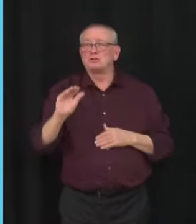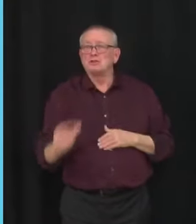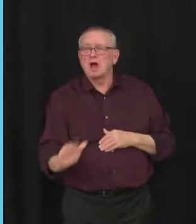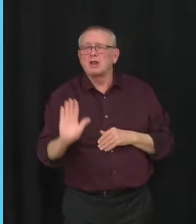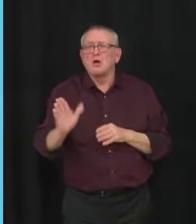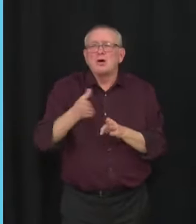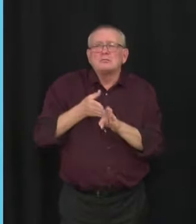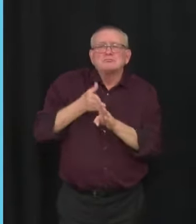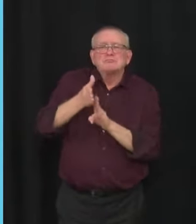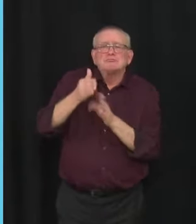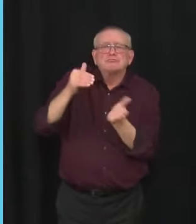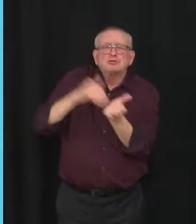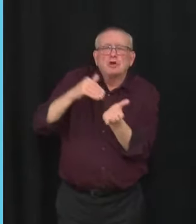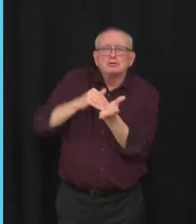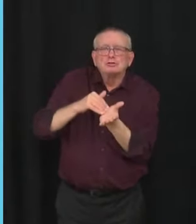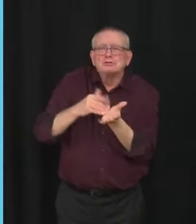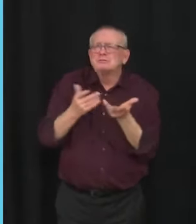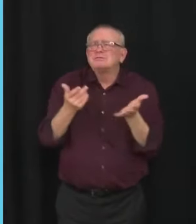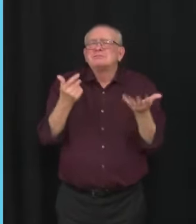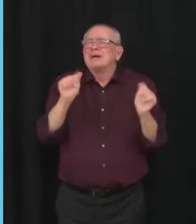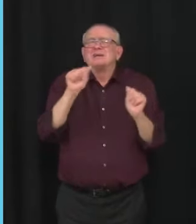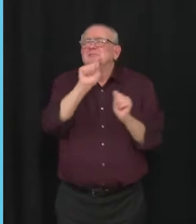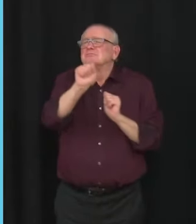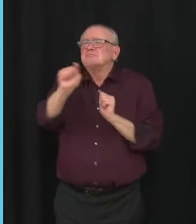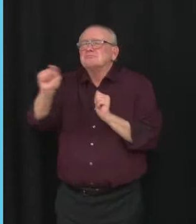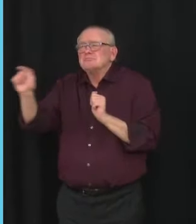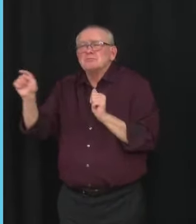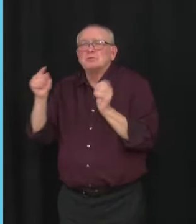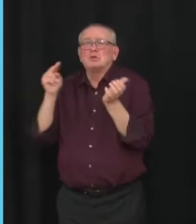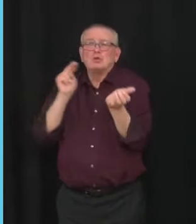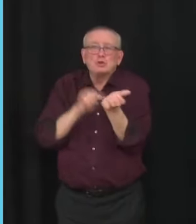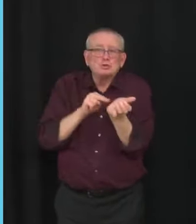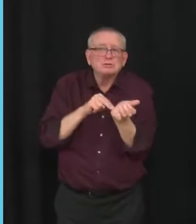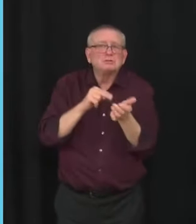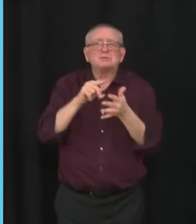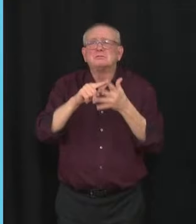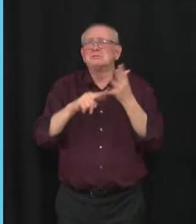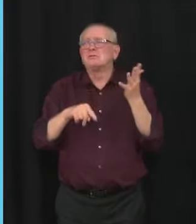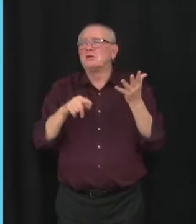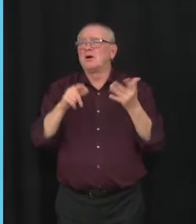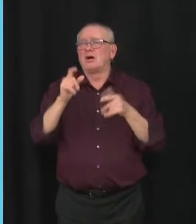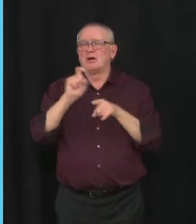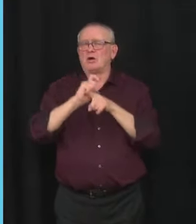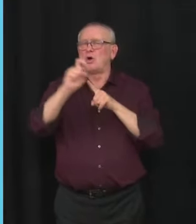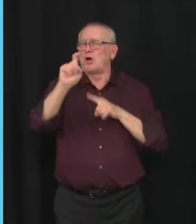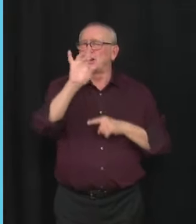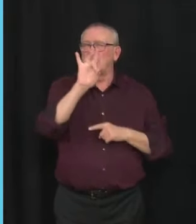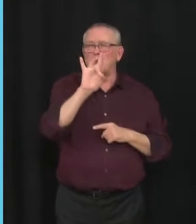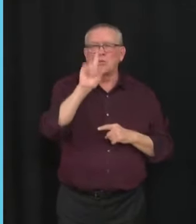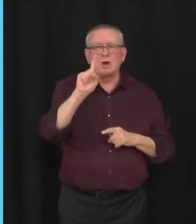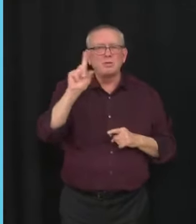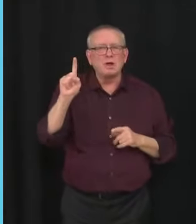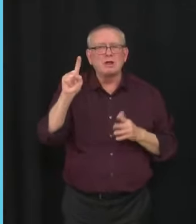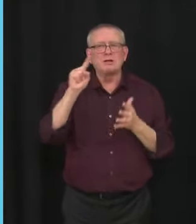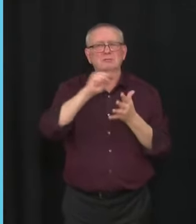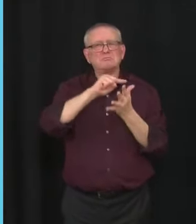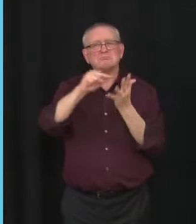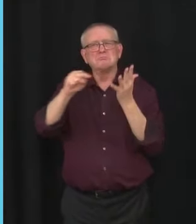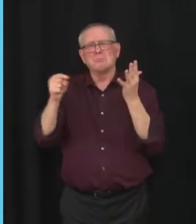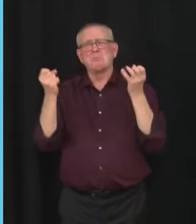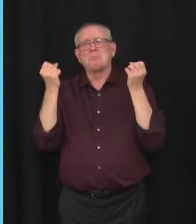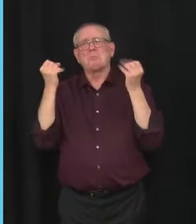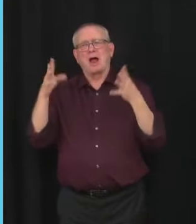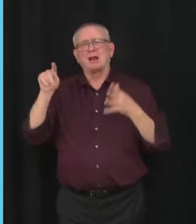pharmacist, or one of the nurses at the 811 HealthLink service, well, there are many medical experts available to